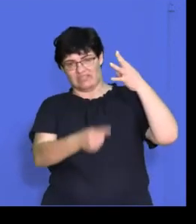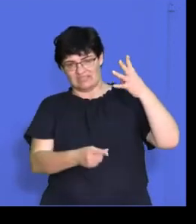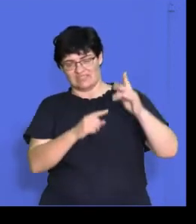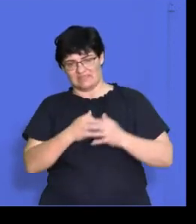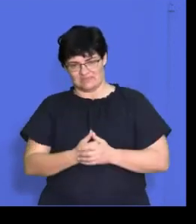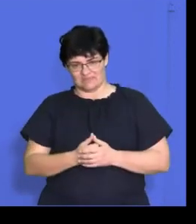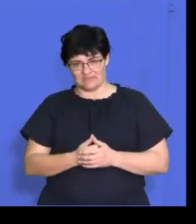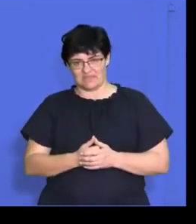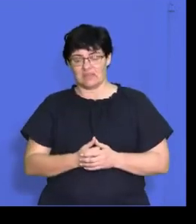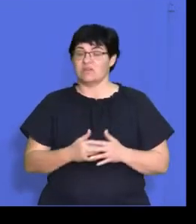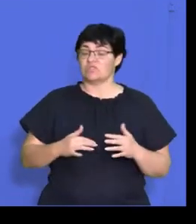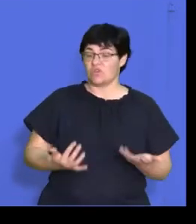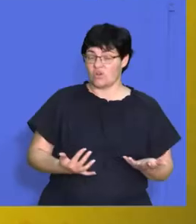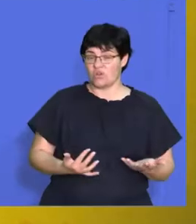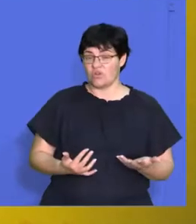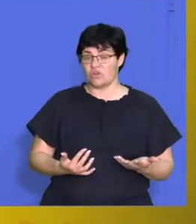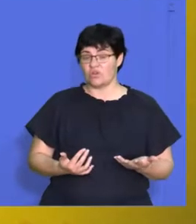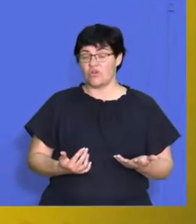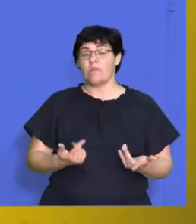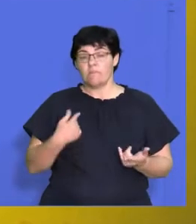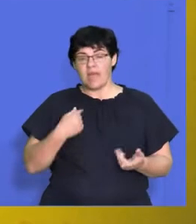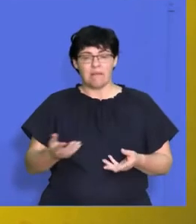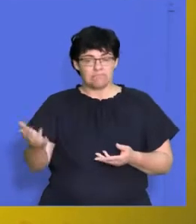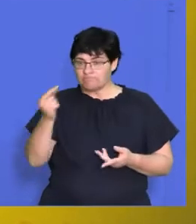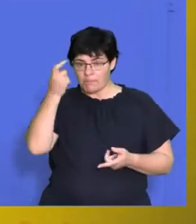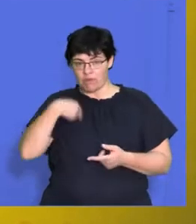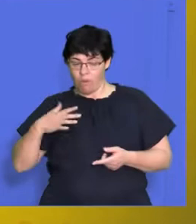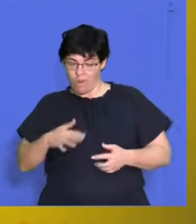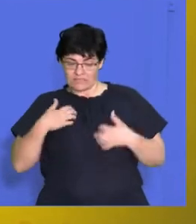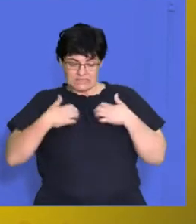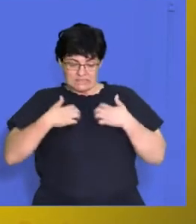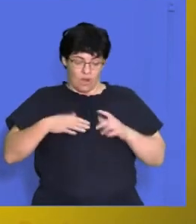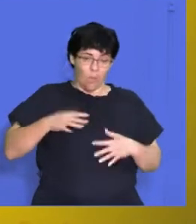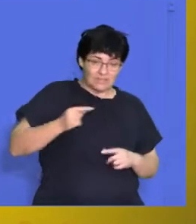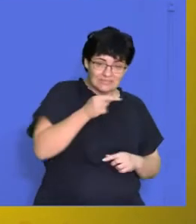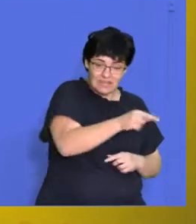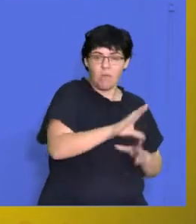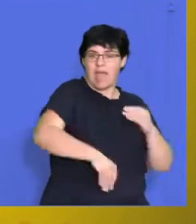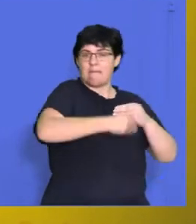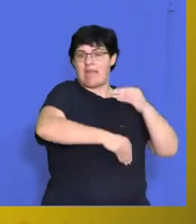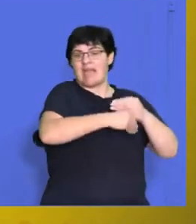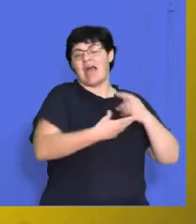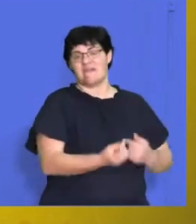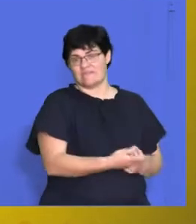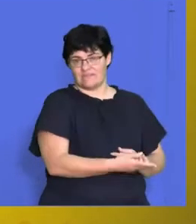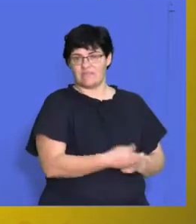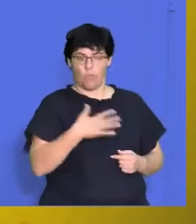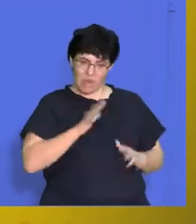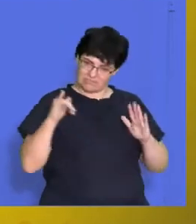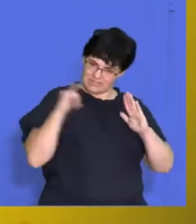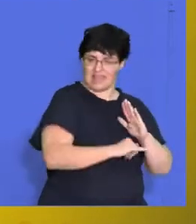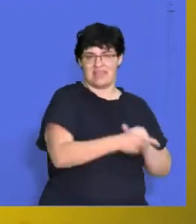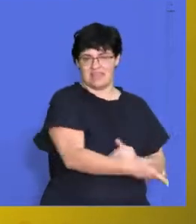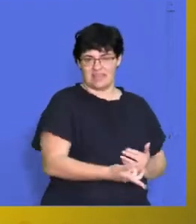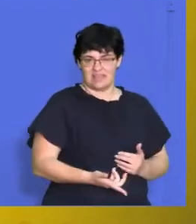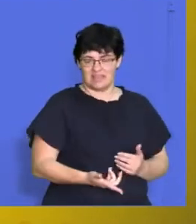objectives. So if we're attracting employees that are getting good fringe benefits, they're going to want to stay there. You're